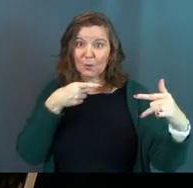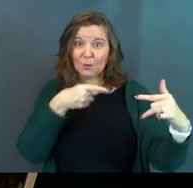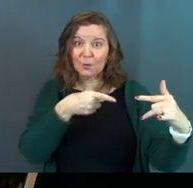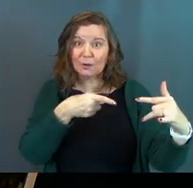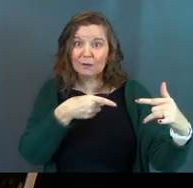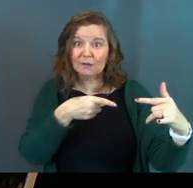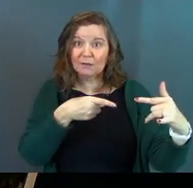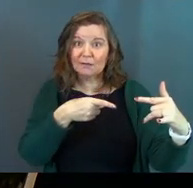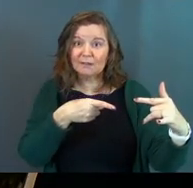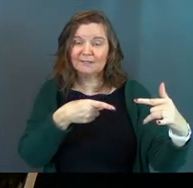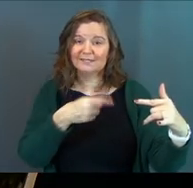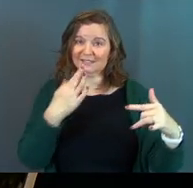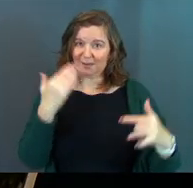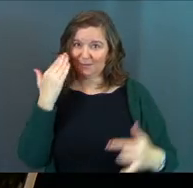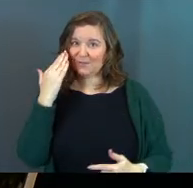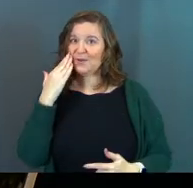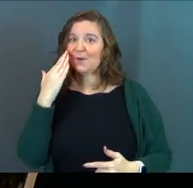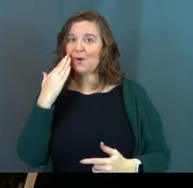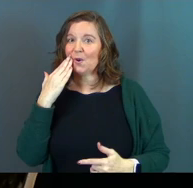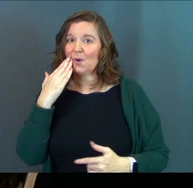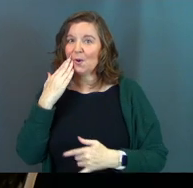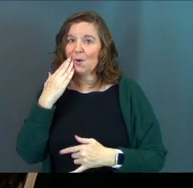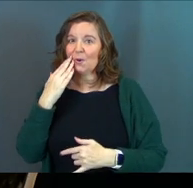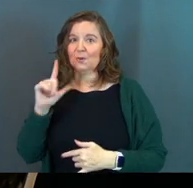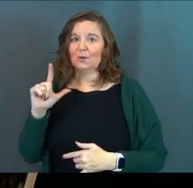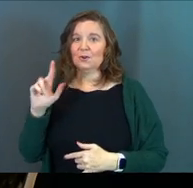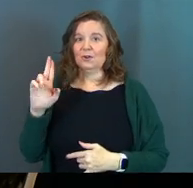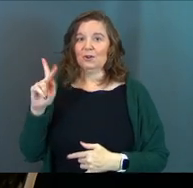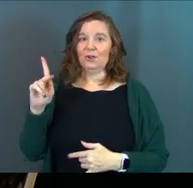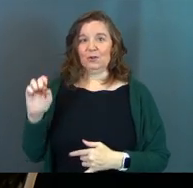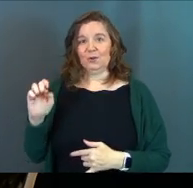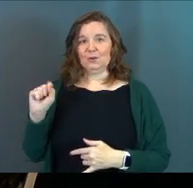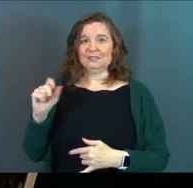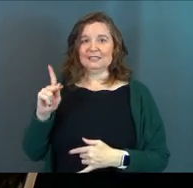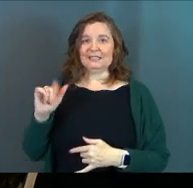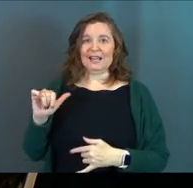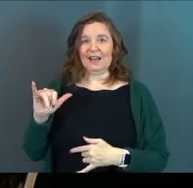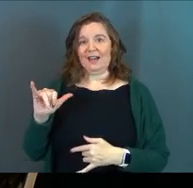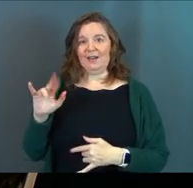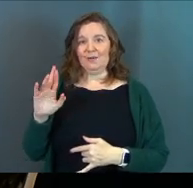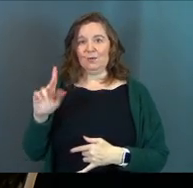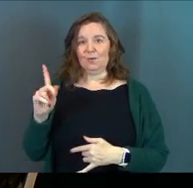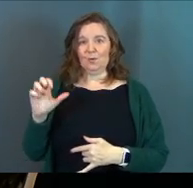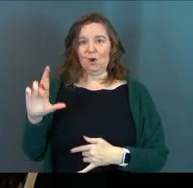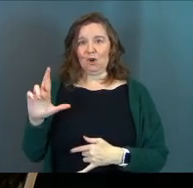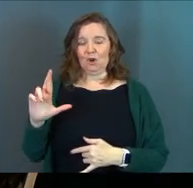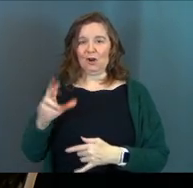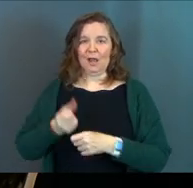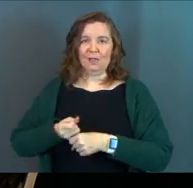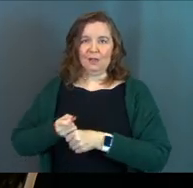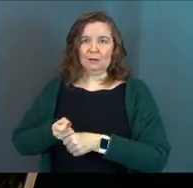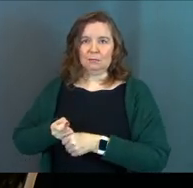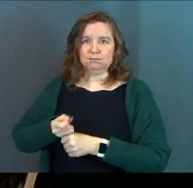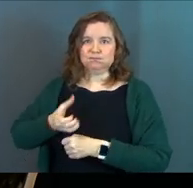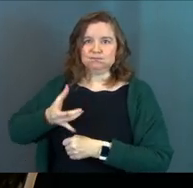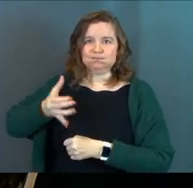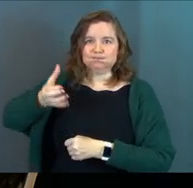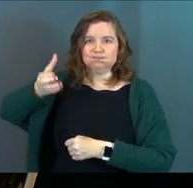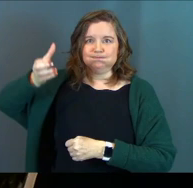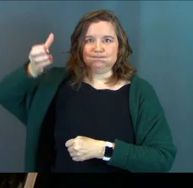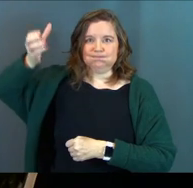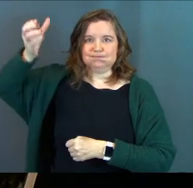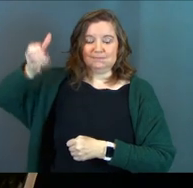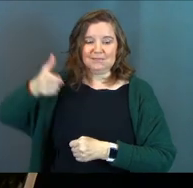was? Some of you know who it was. It was Luke Skywalker. Of course it was. And the lightsaber comes out, and he